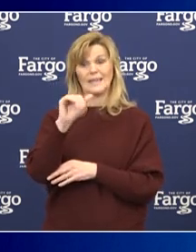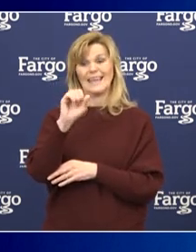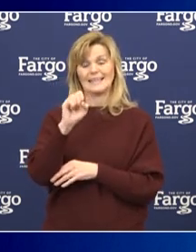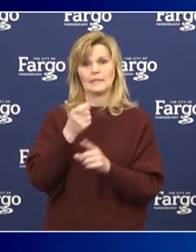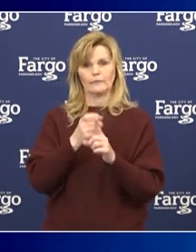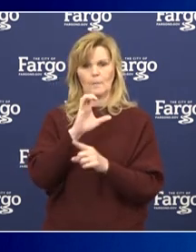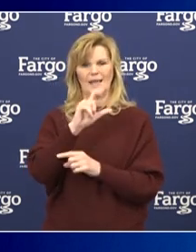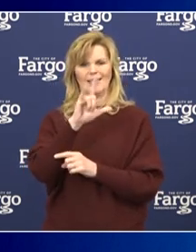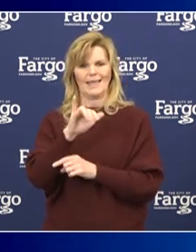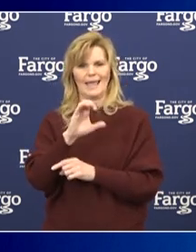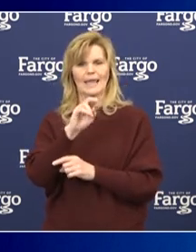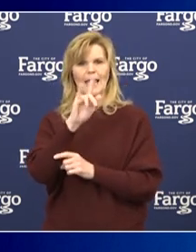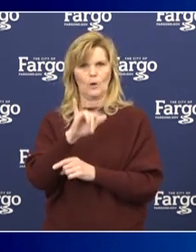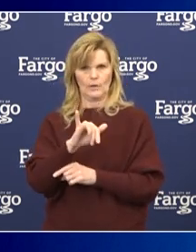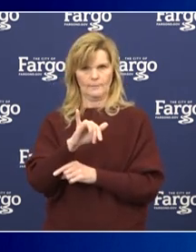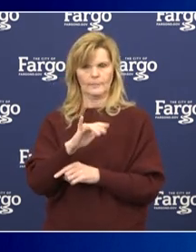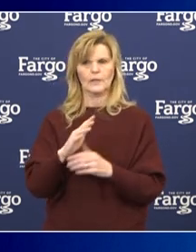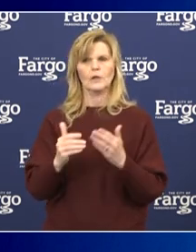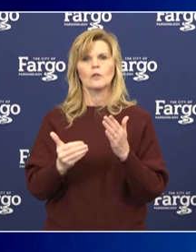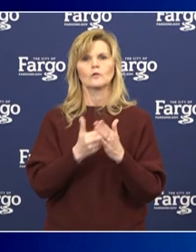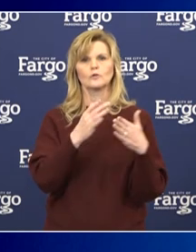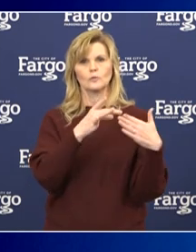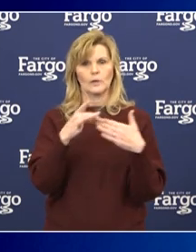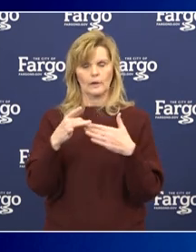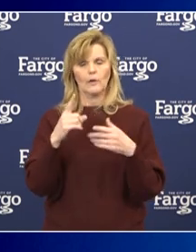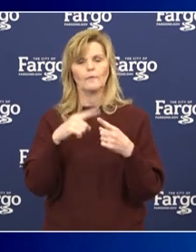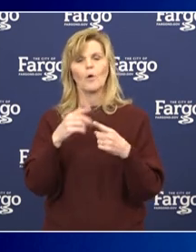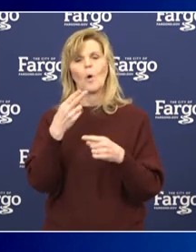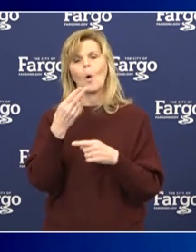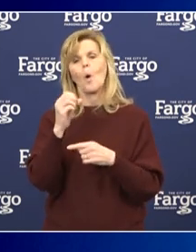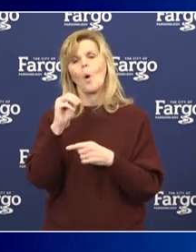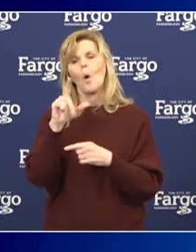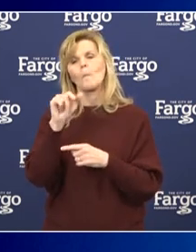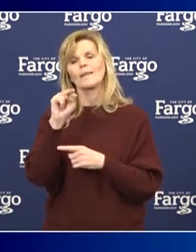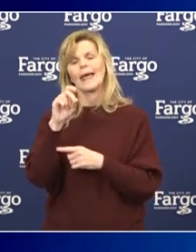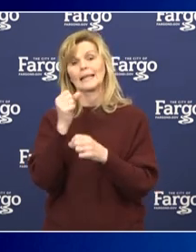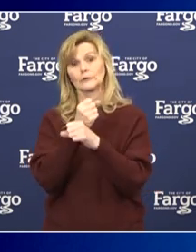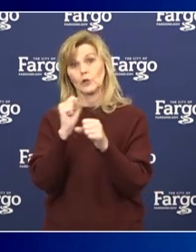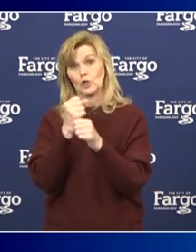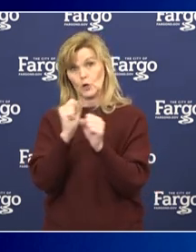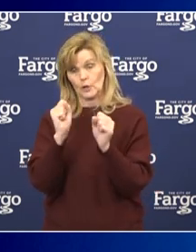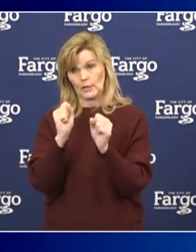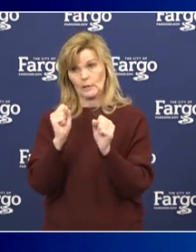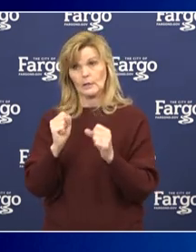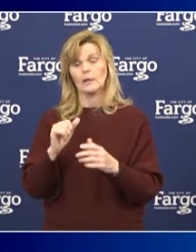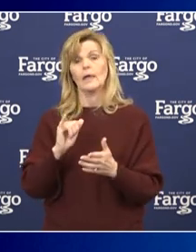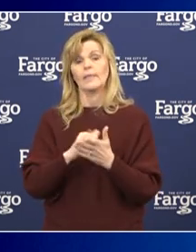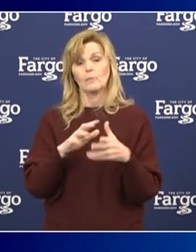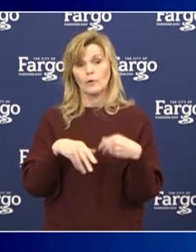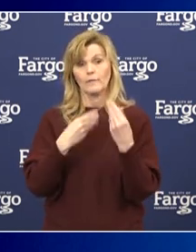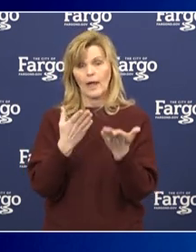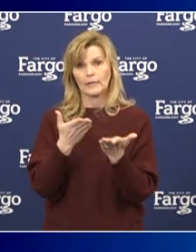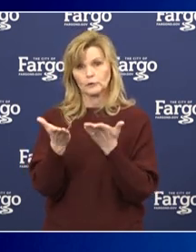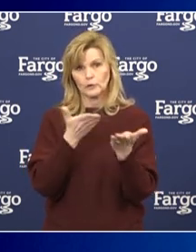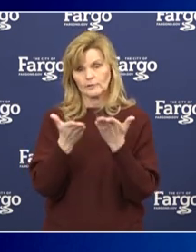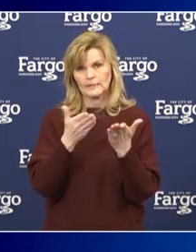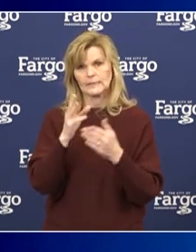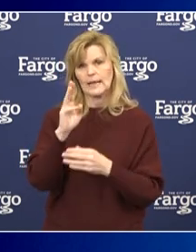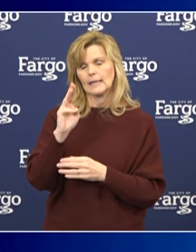Clay County. There's new guidance from the Department of Homeland Security which addresses services at the Motor Vehicle Department.